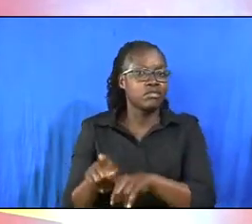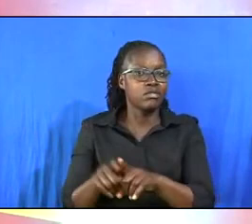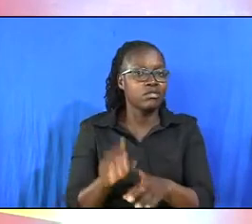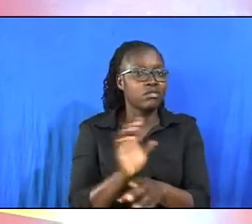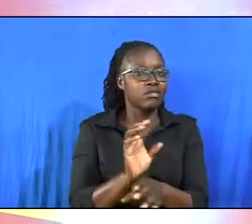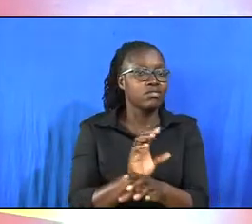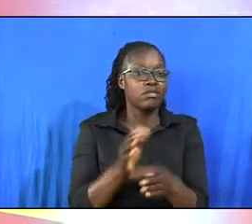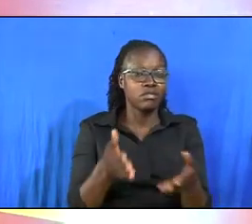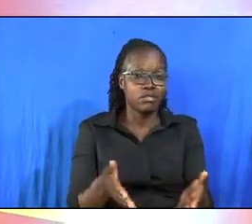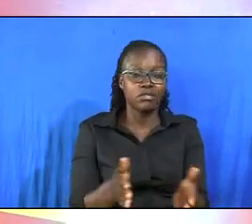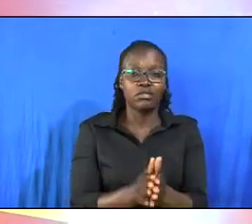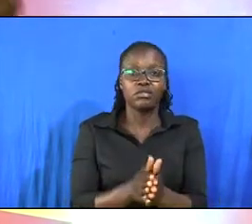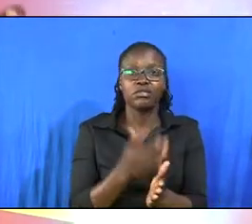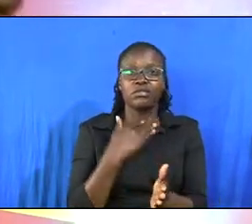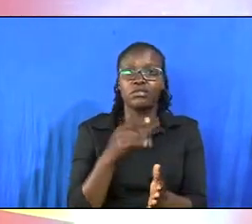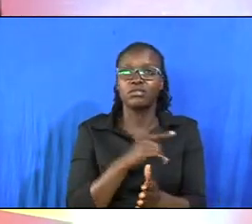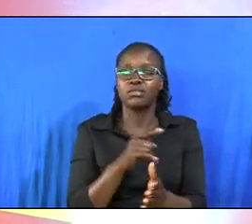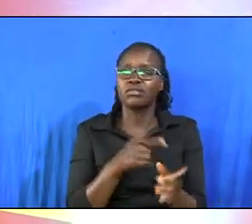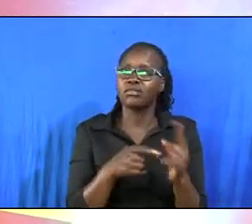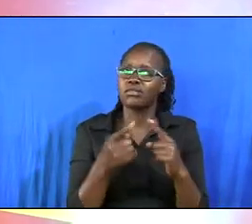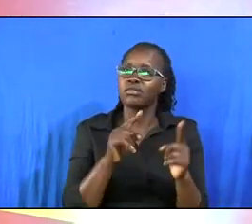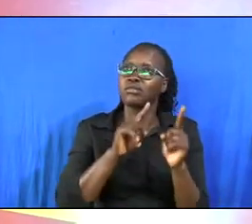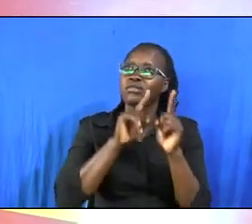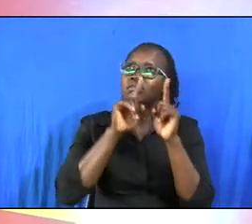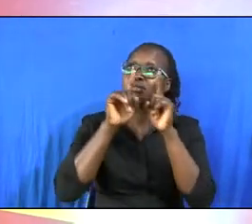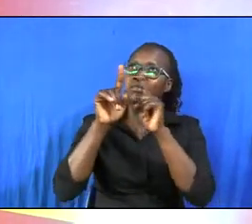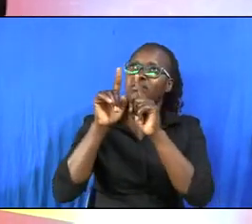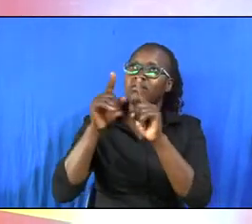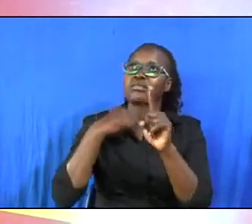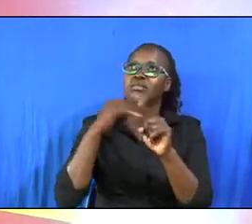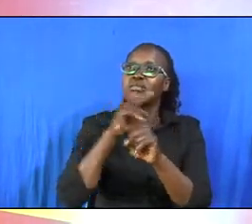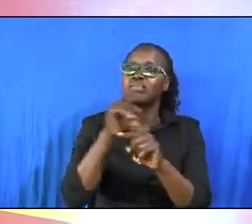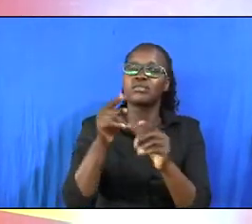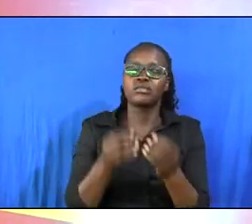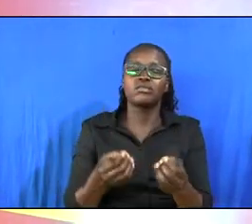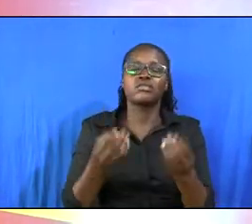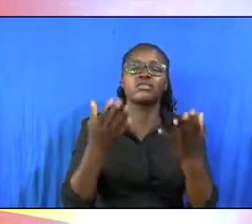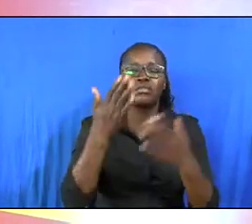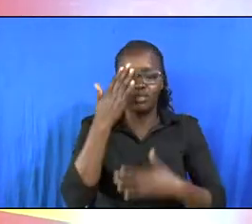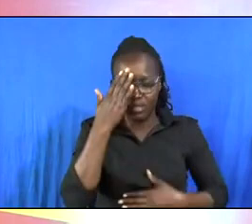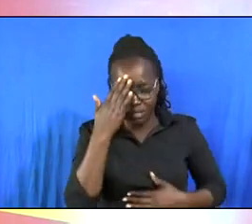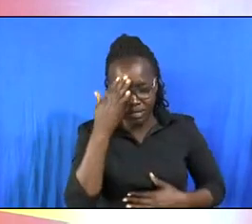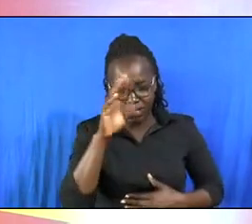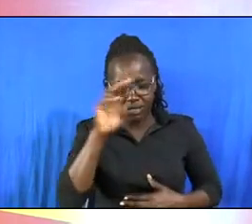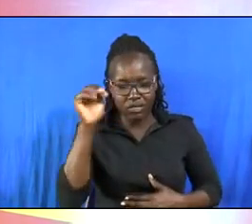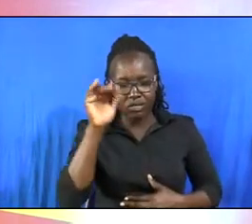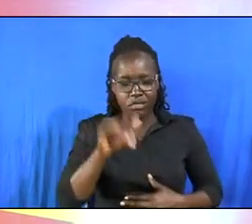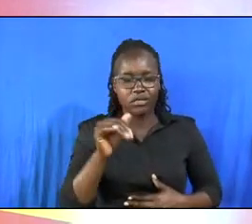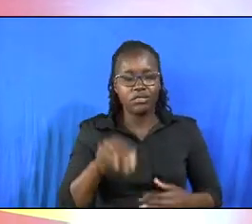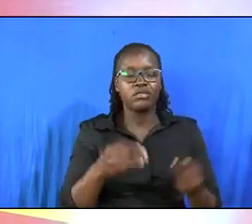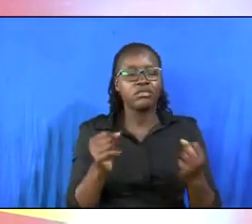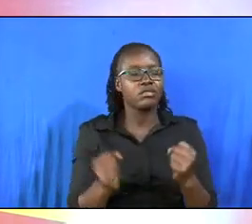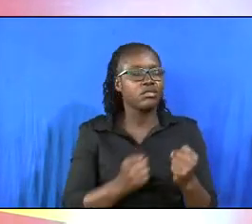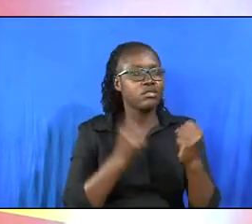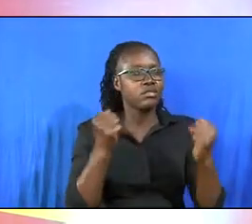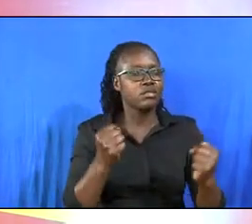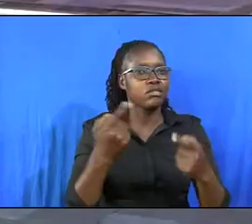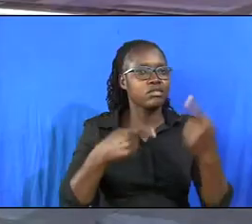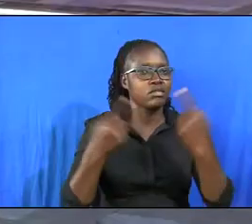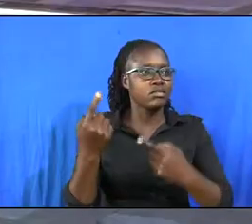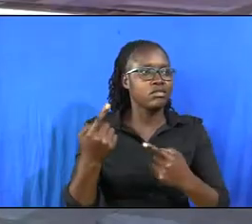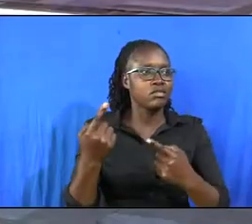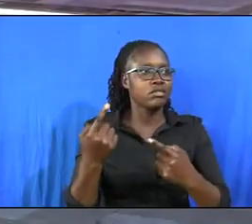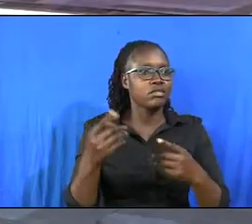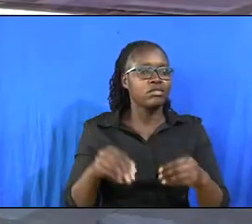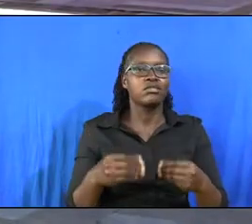in the church, he wants you to come to him, he wants you to submit to him, that he may give you his power to overcome,